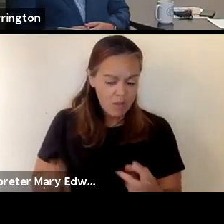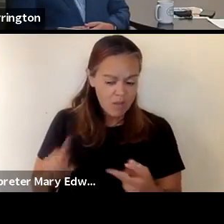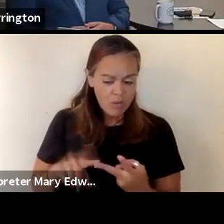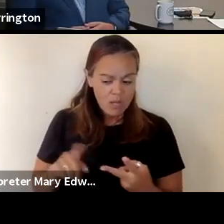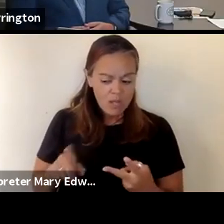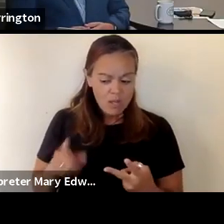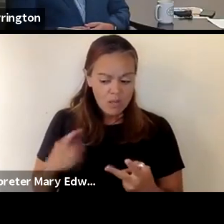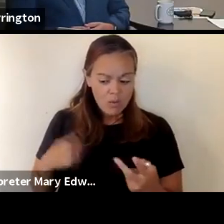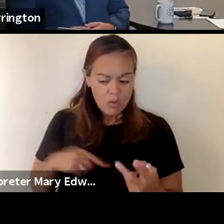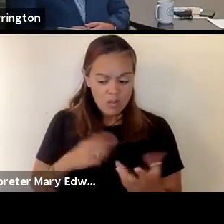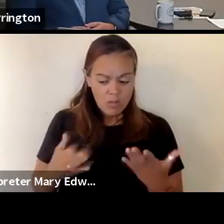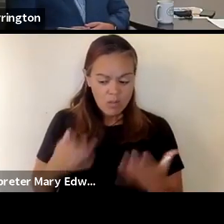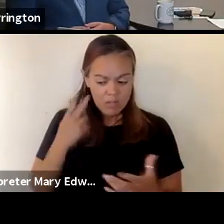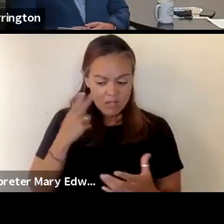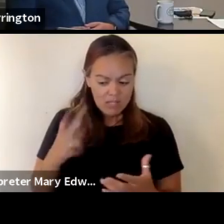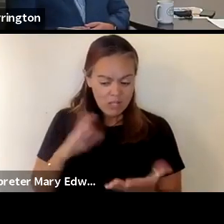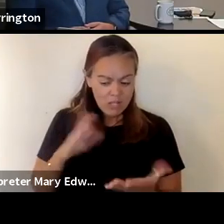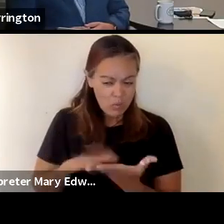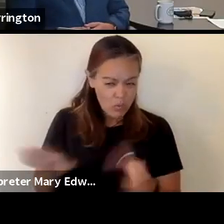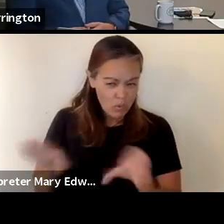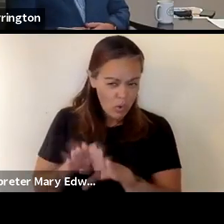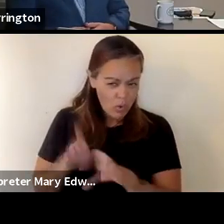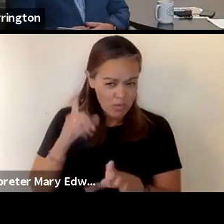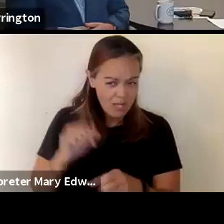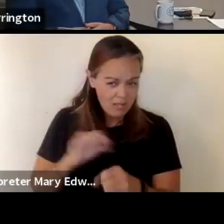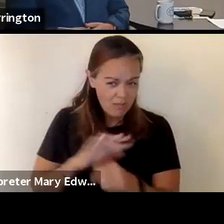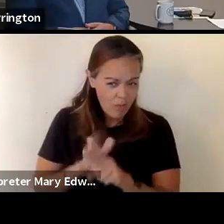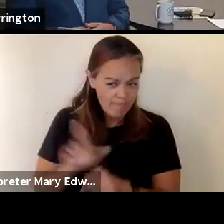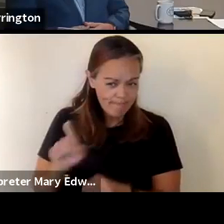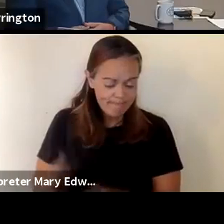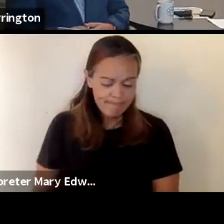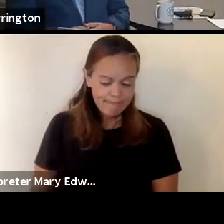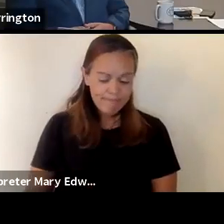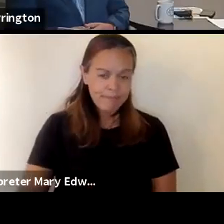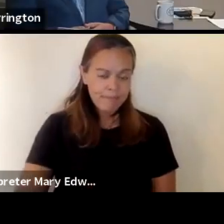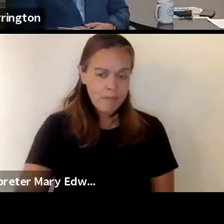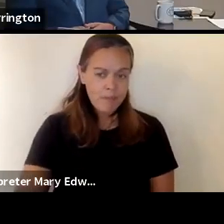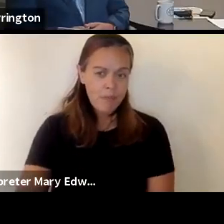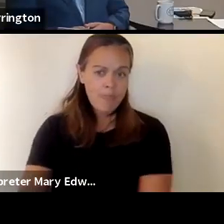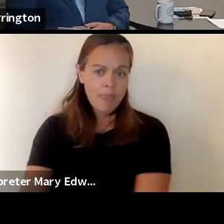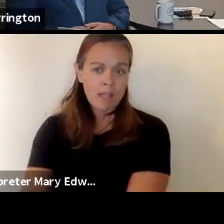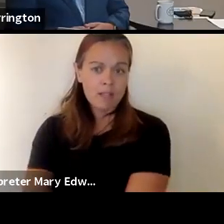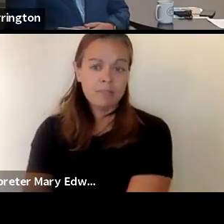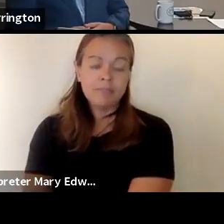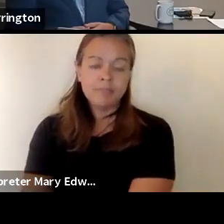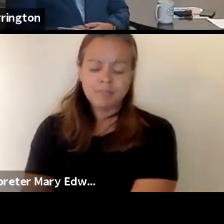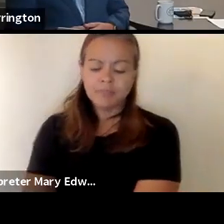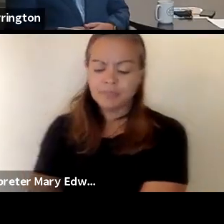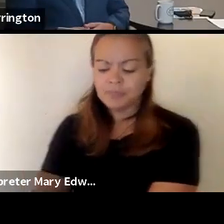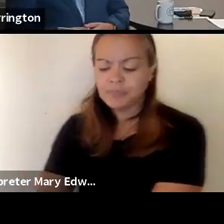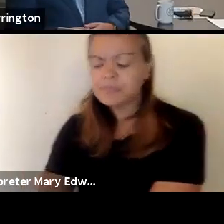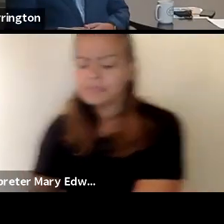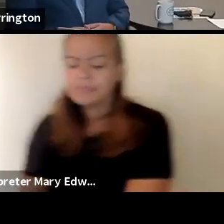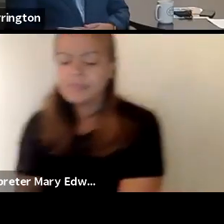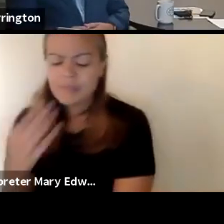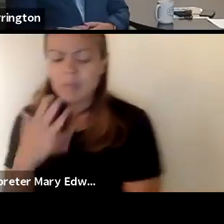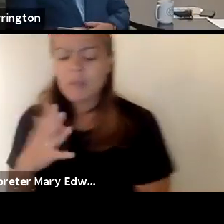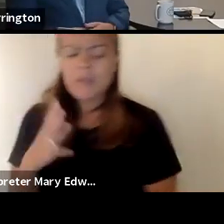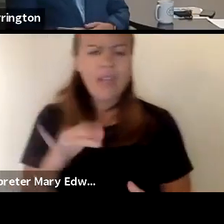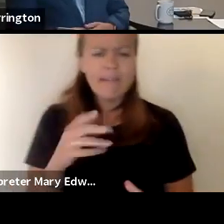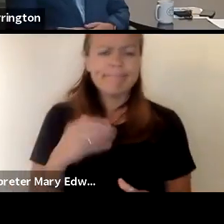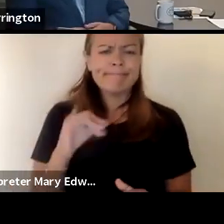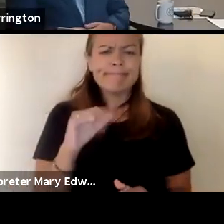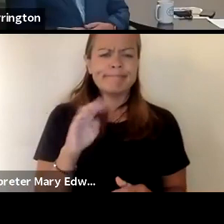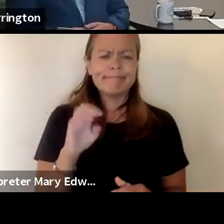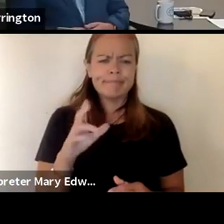we might still see a school closing because of covid 19. yeah uh thanks so much for that jamie you know i think i'm